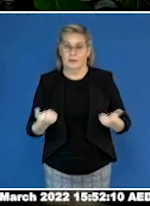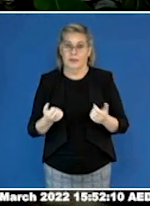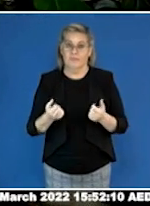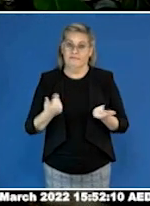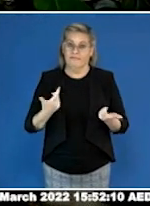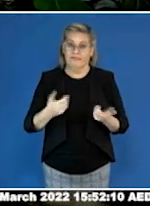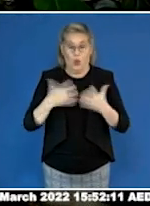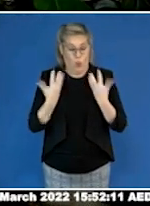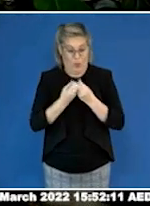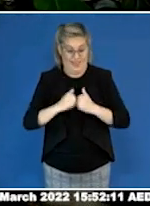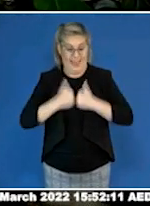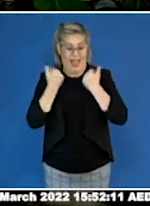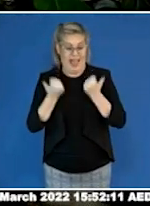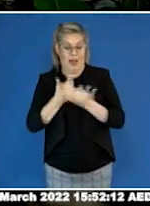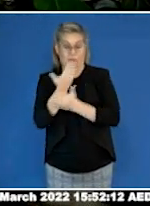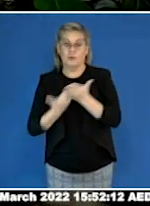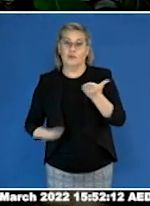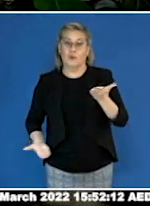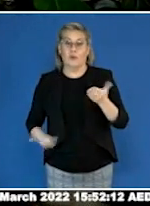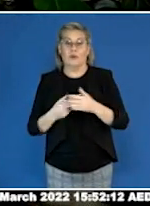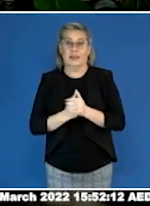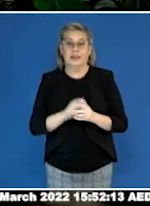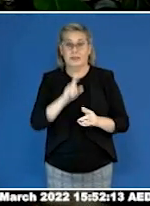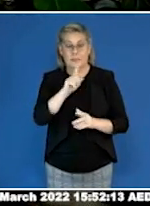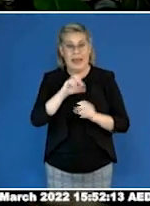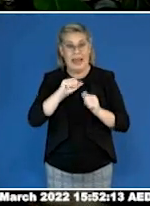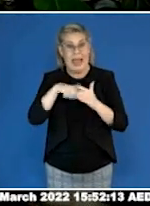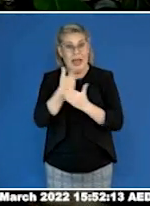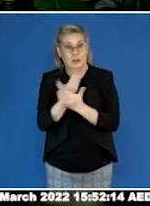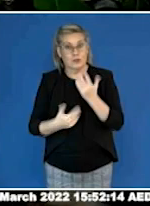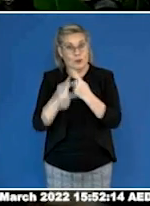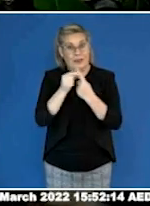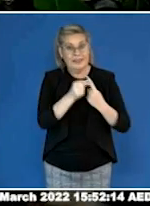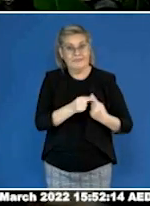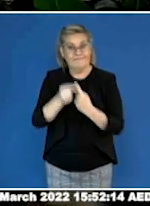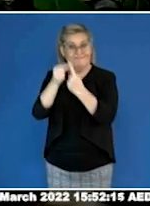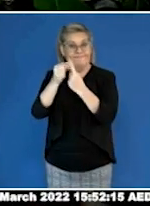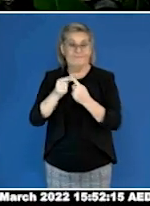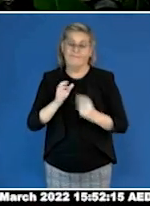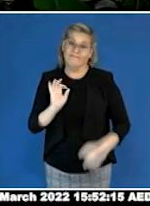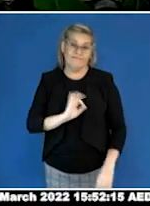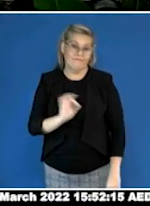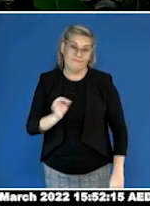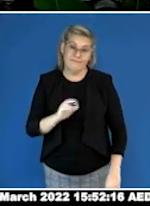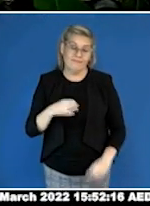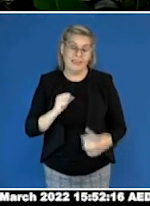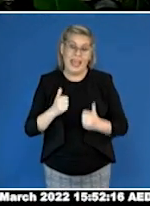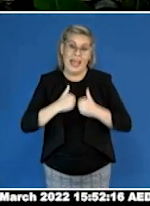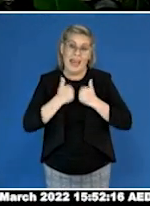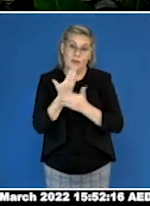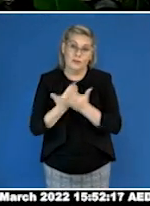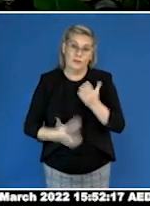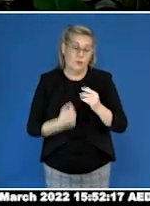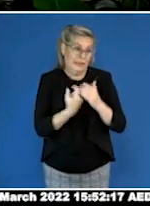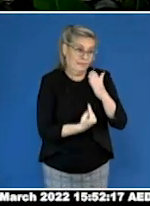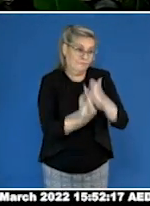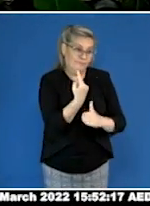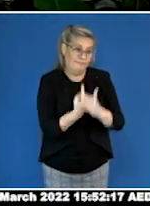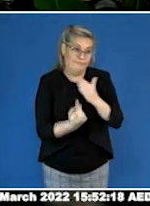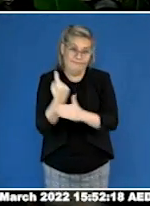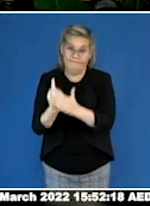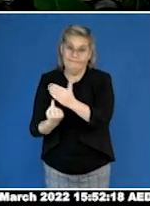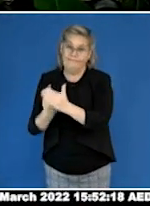they happen far too often. And by that we hope we can start beginning to create change for our community.